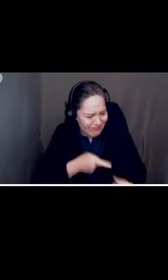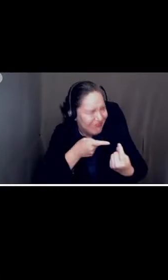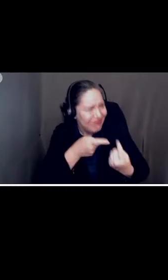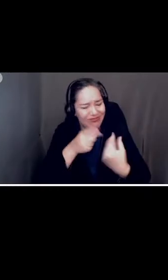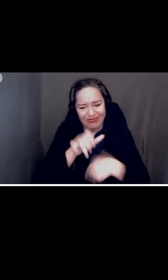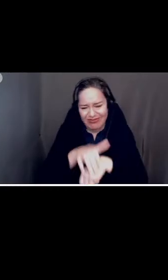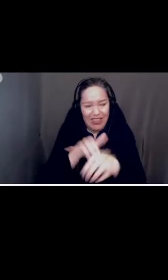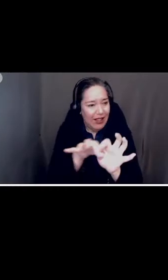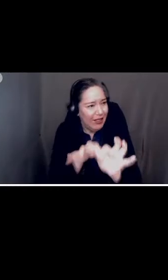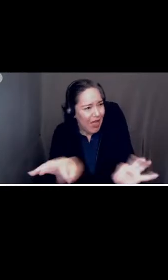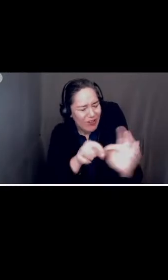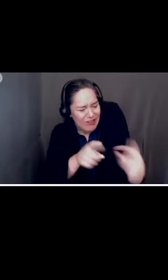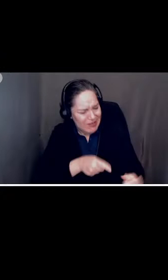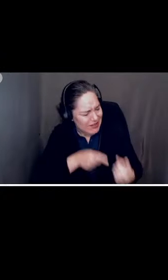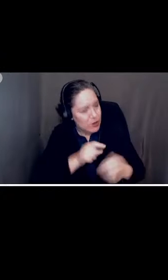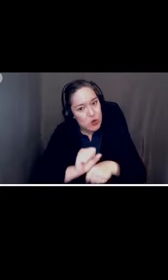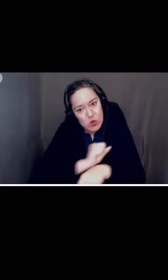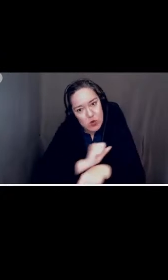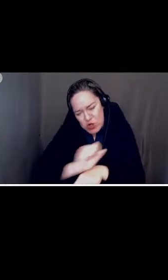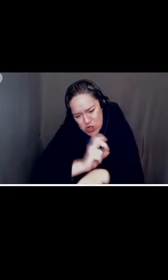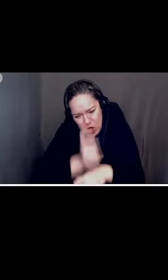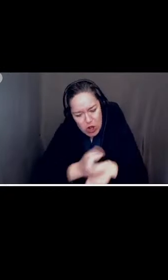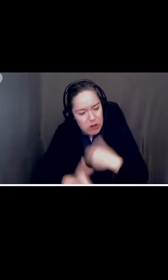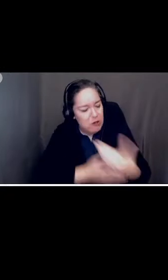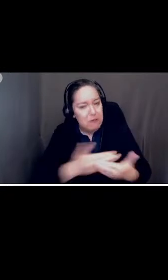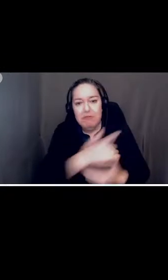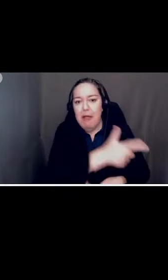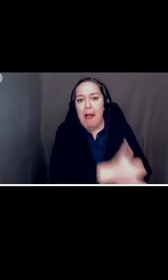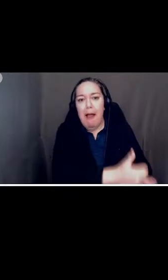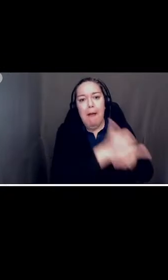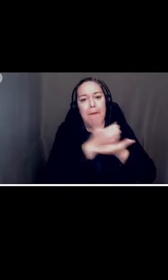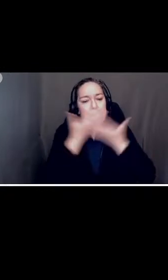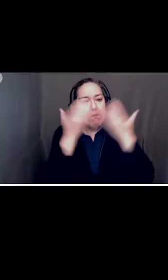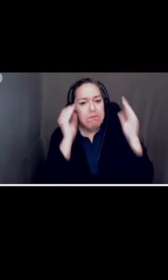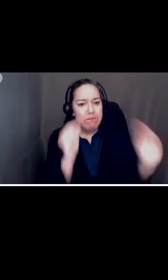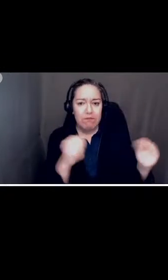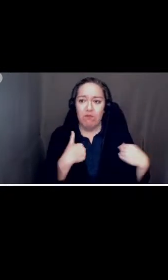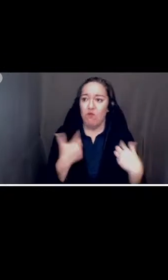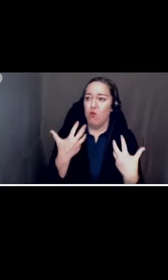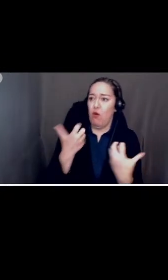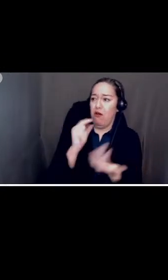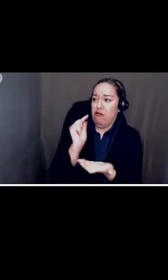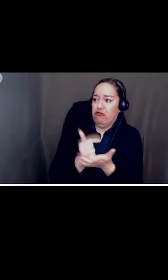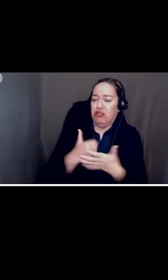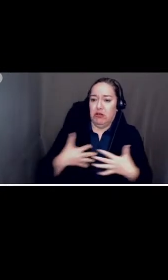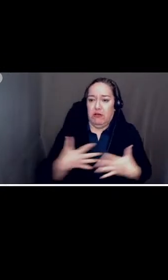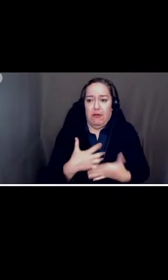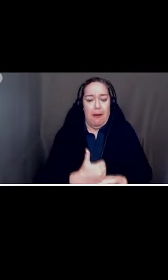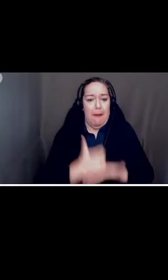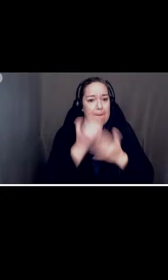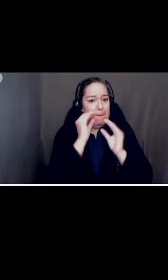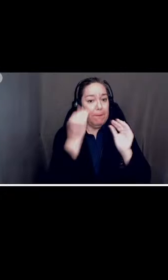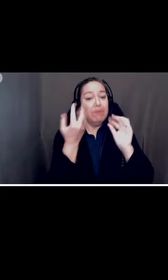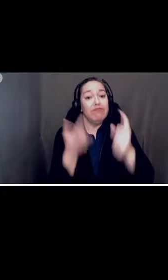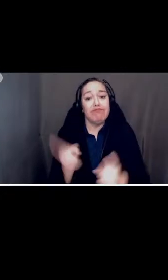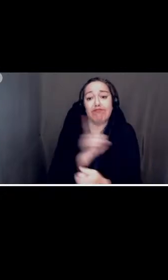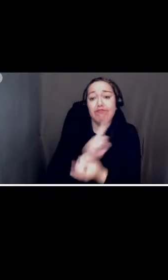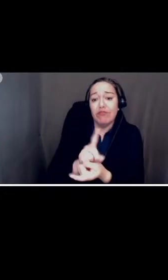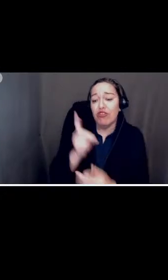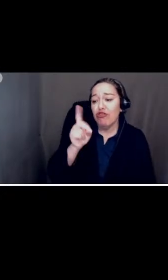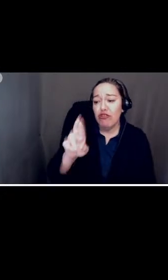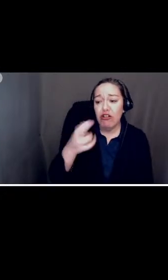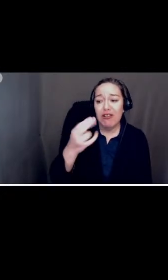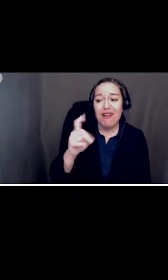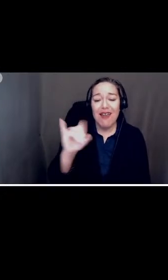language i worked hard and no matter what they did not help me i wanted to graduate and was afraid no one would help me then i met dr heidi strikwarda